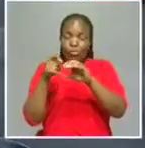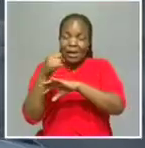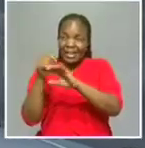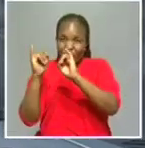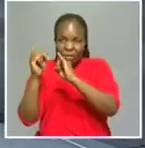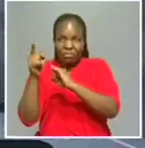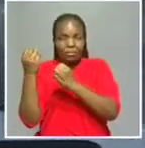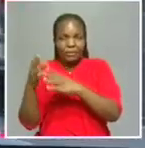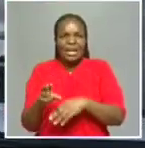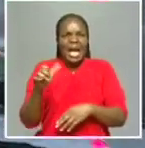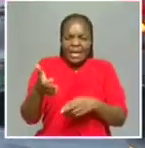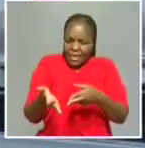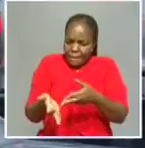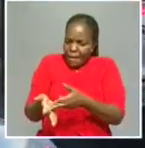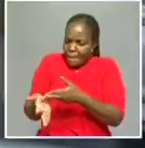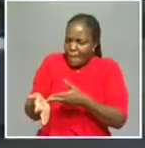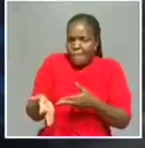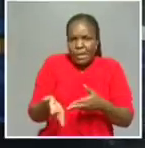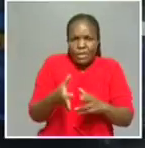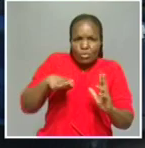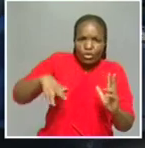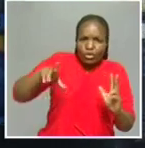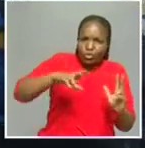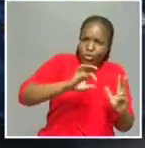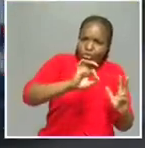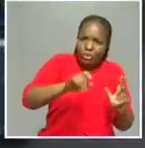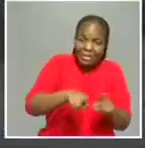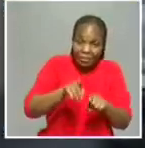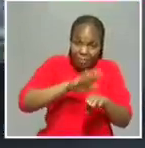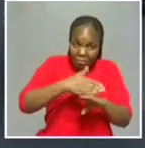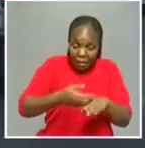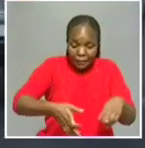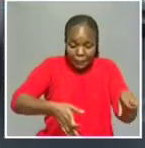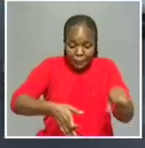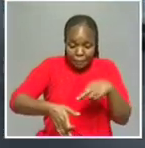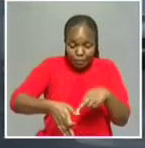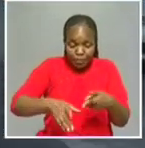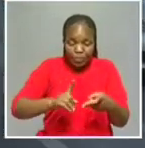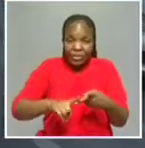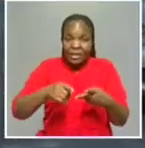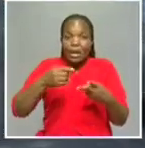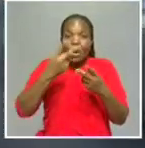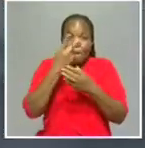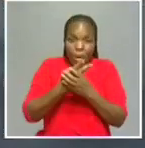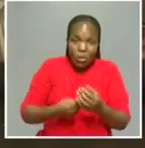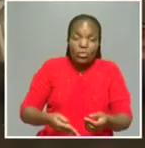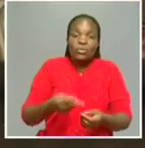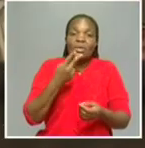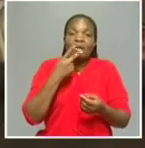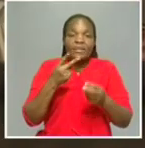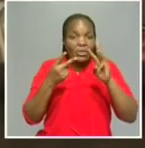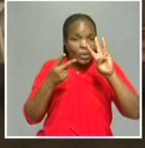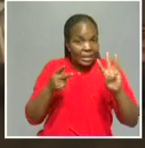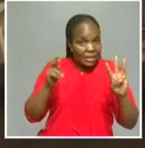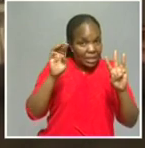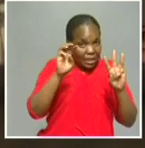we are getting from the regional commanders, the regional commanders such as Zambezi, Kavango, both Kavango West and East, and